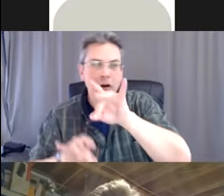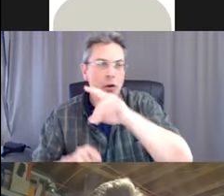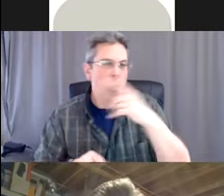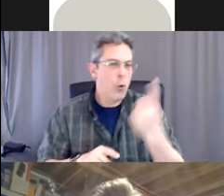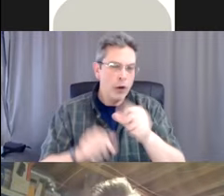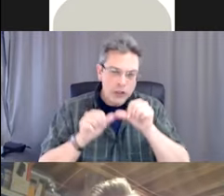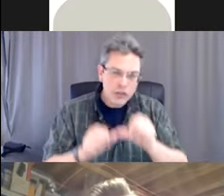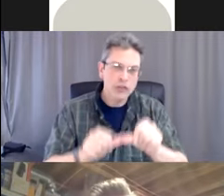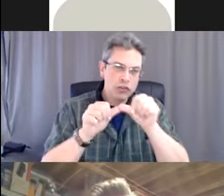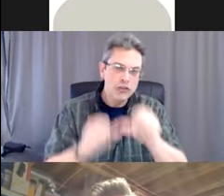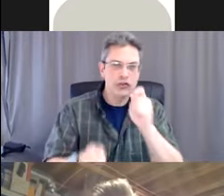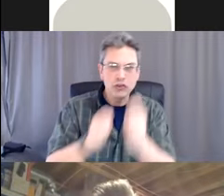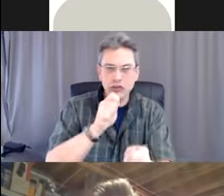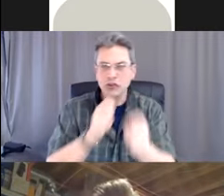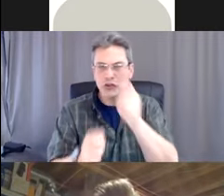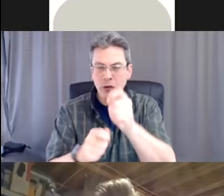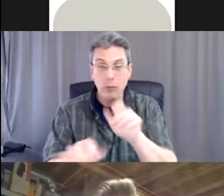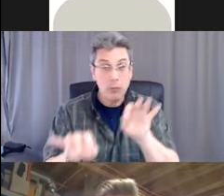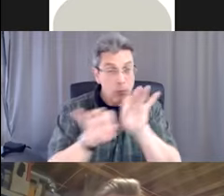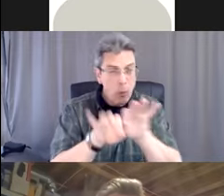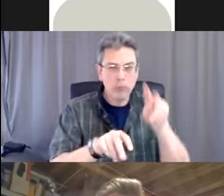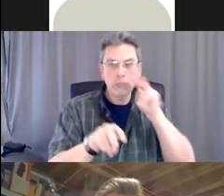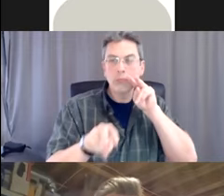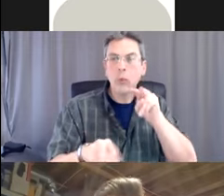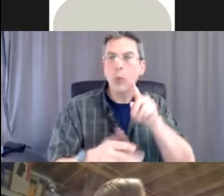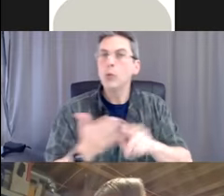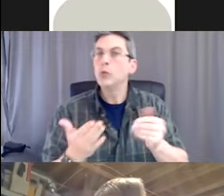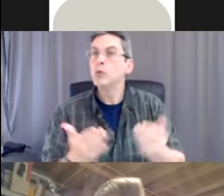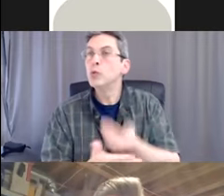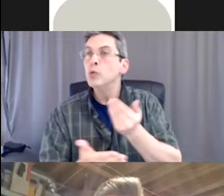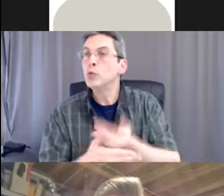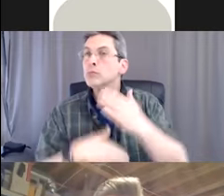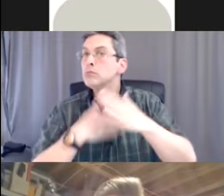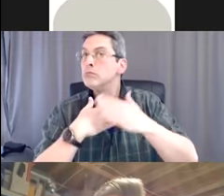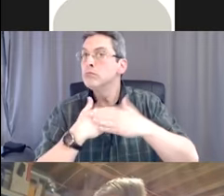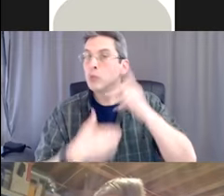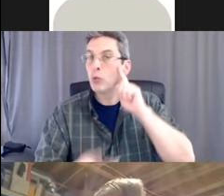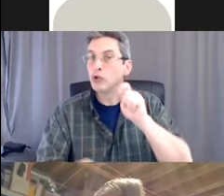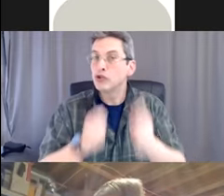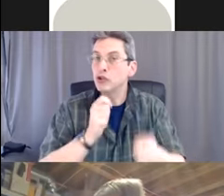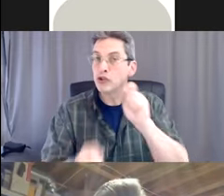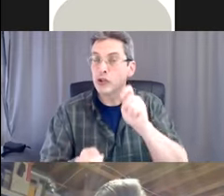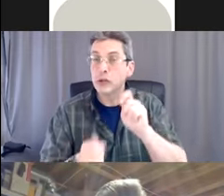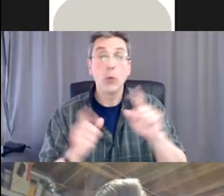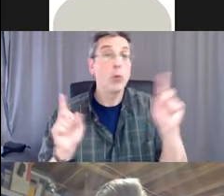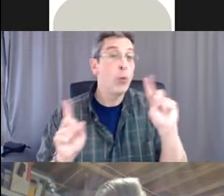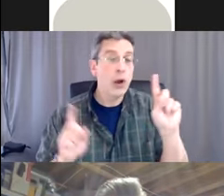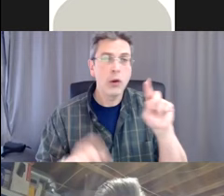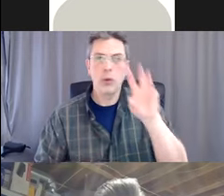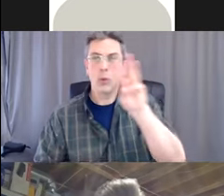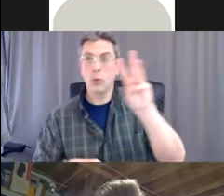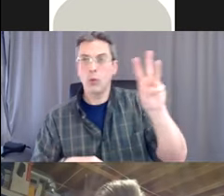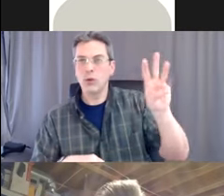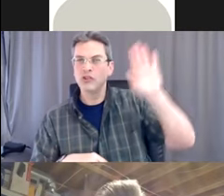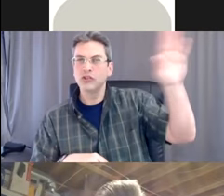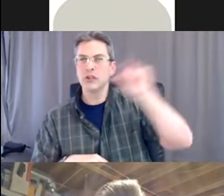be diligent that we're mindful of what potentially is going to change by checking the government websites. Next slide.